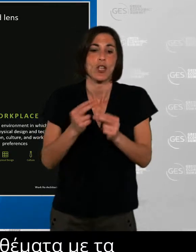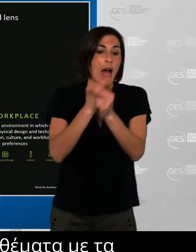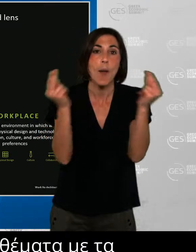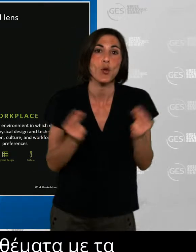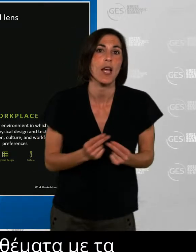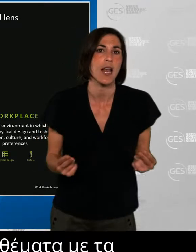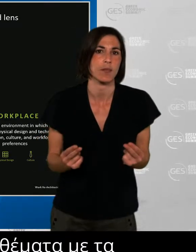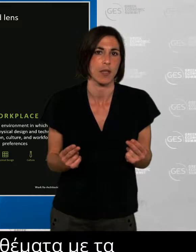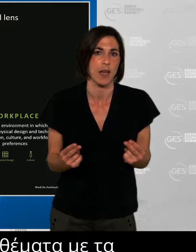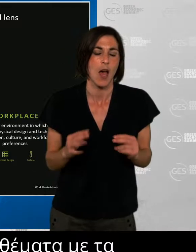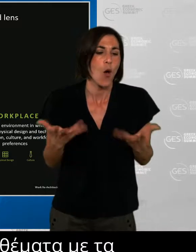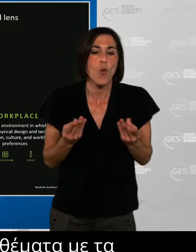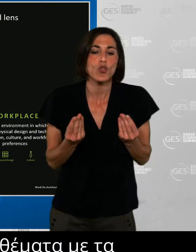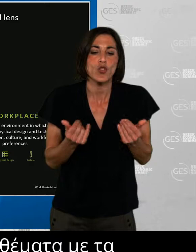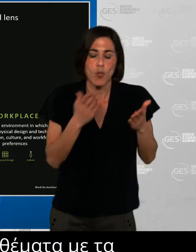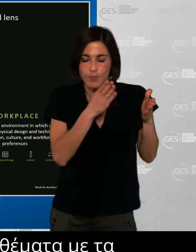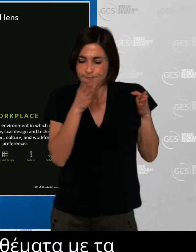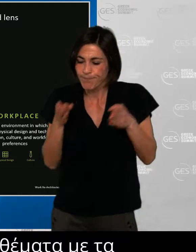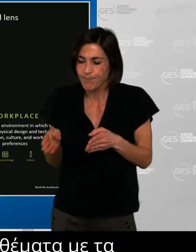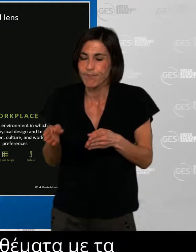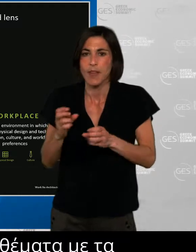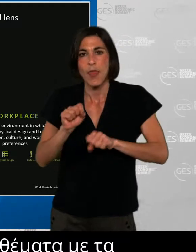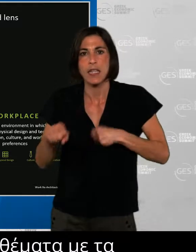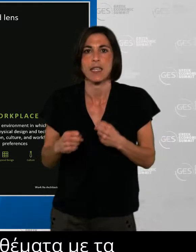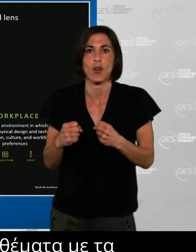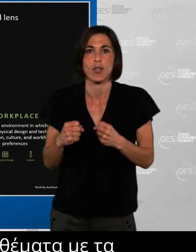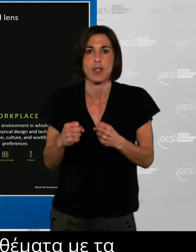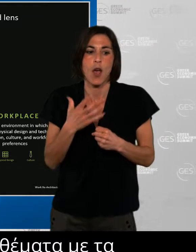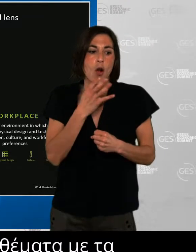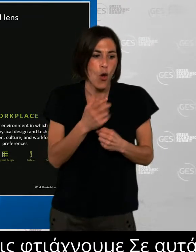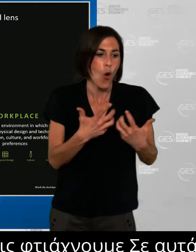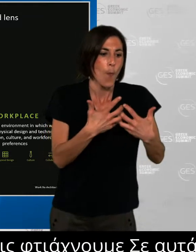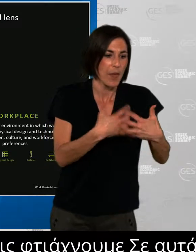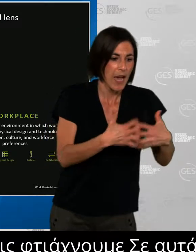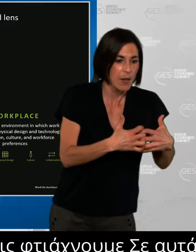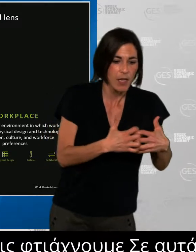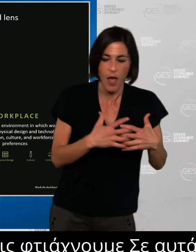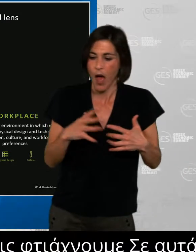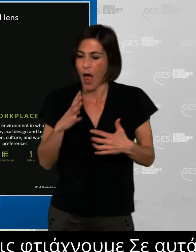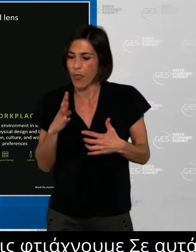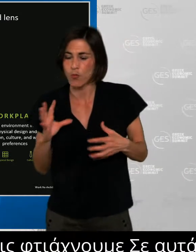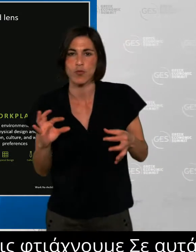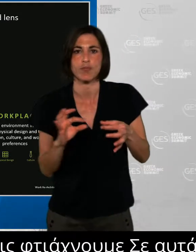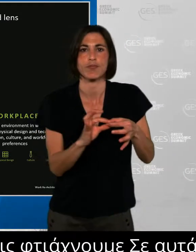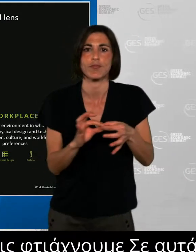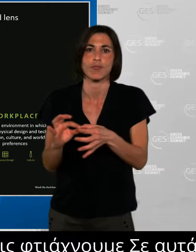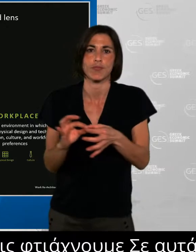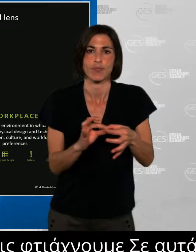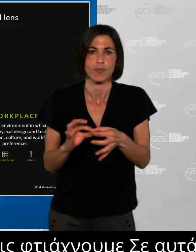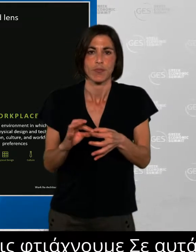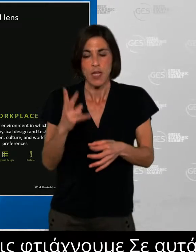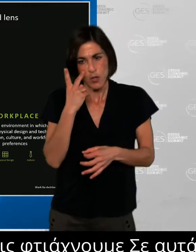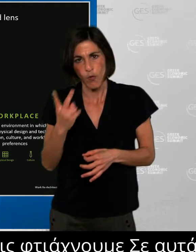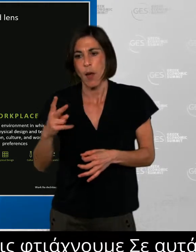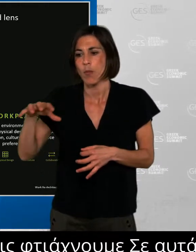and humans collaborating together? And we're watching that collaboration happen across all industries. We're seeing more of it happen in production